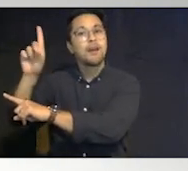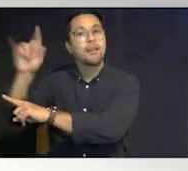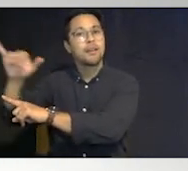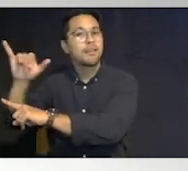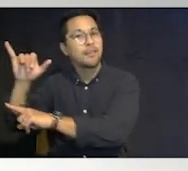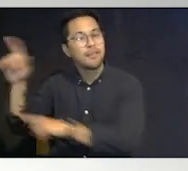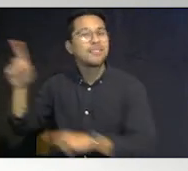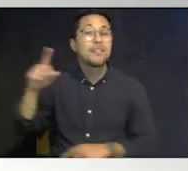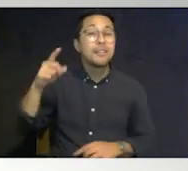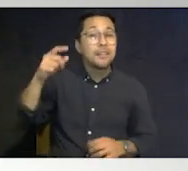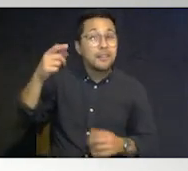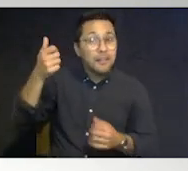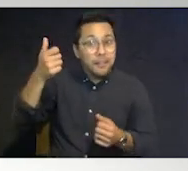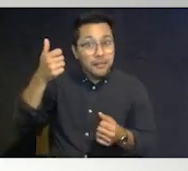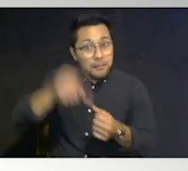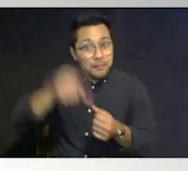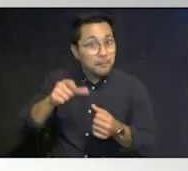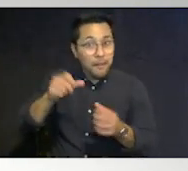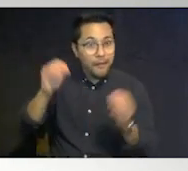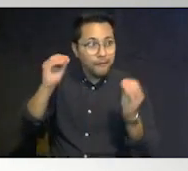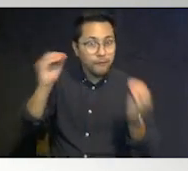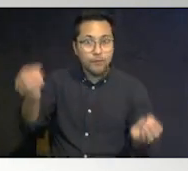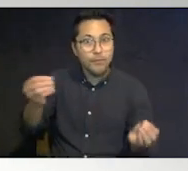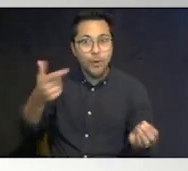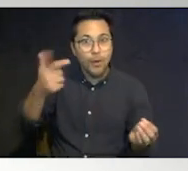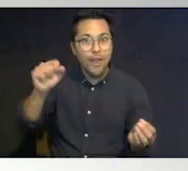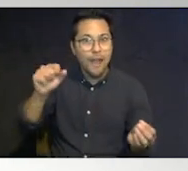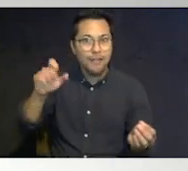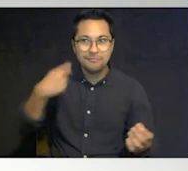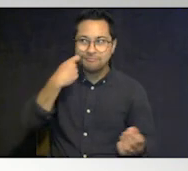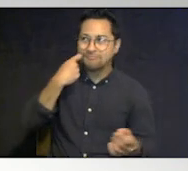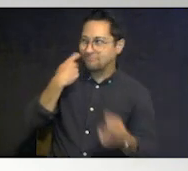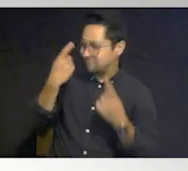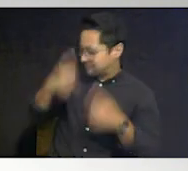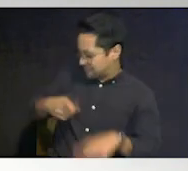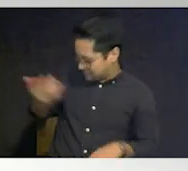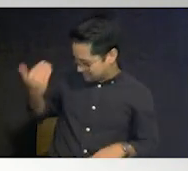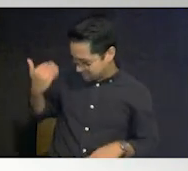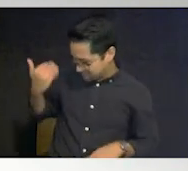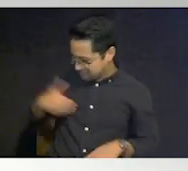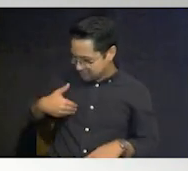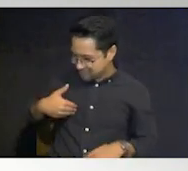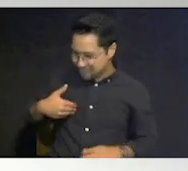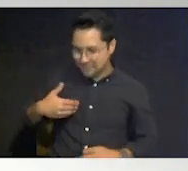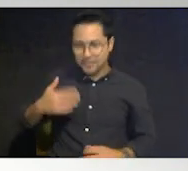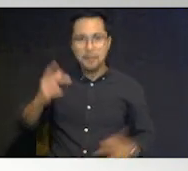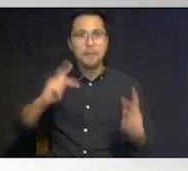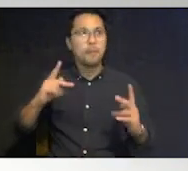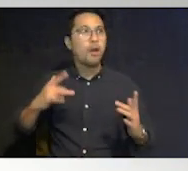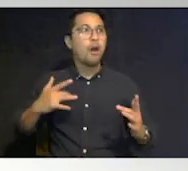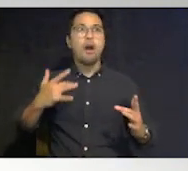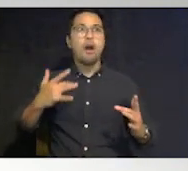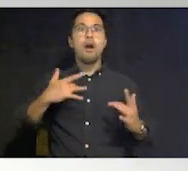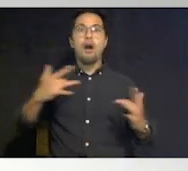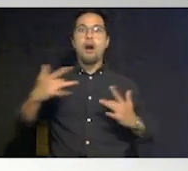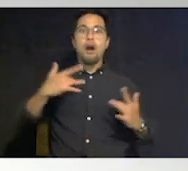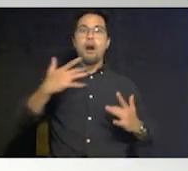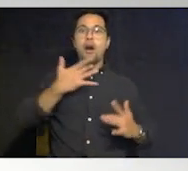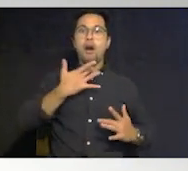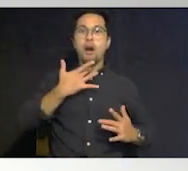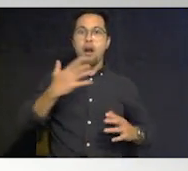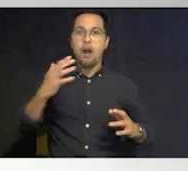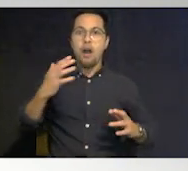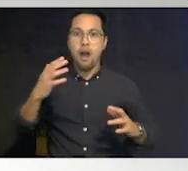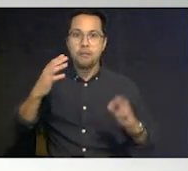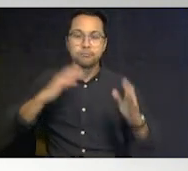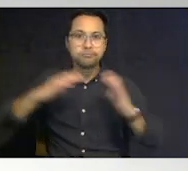when we didn't have gas remember when that thing that just happened um i forgot you know and all of a sudden people are worried that they're not going to be able to get gas well